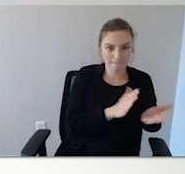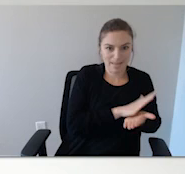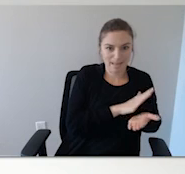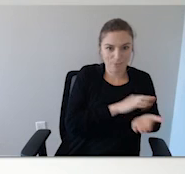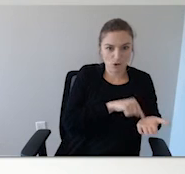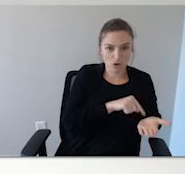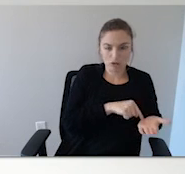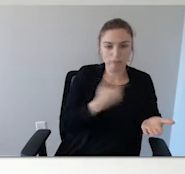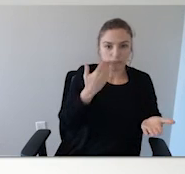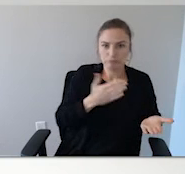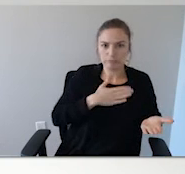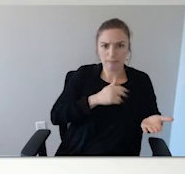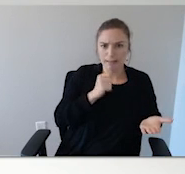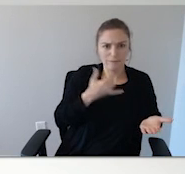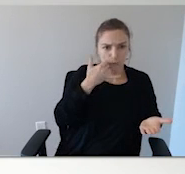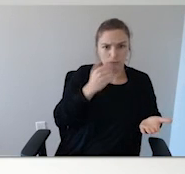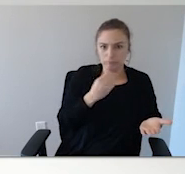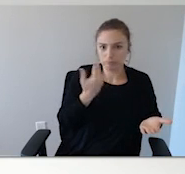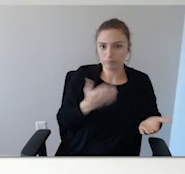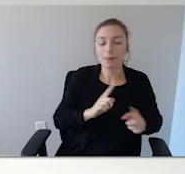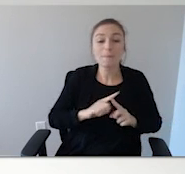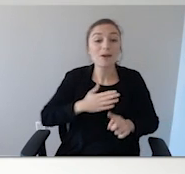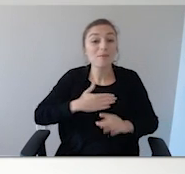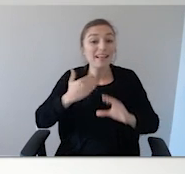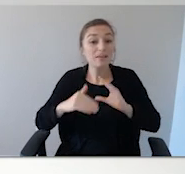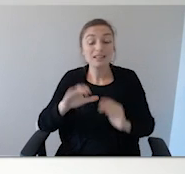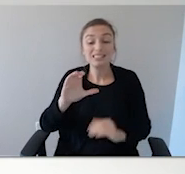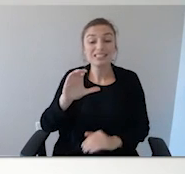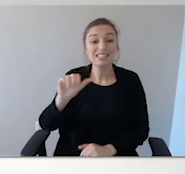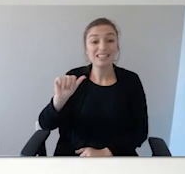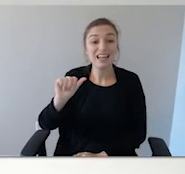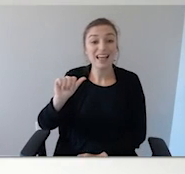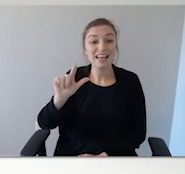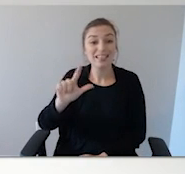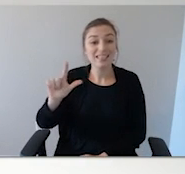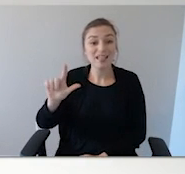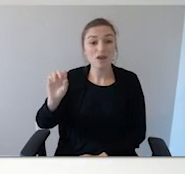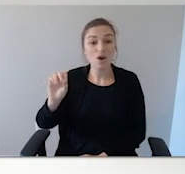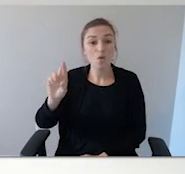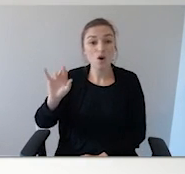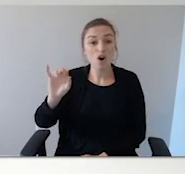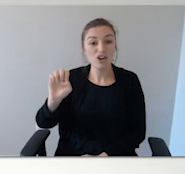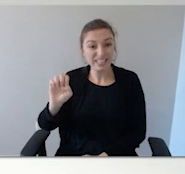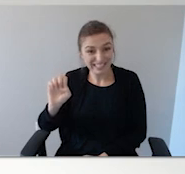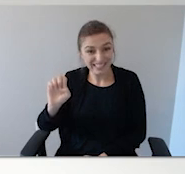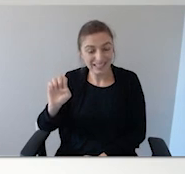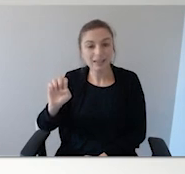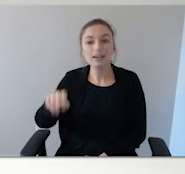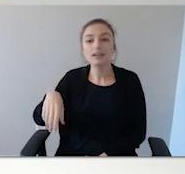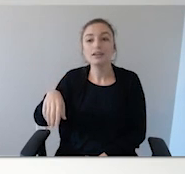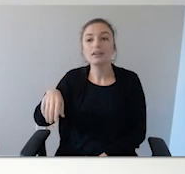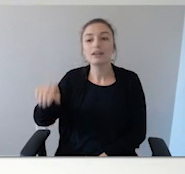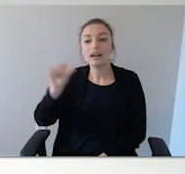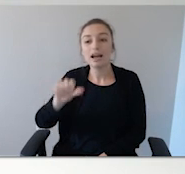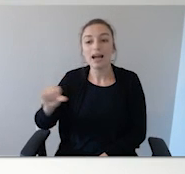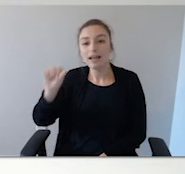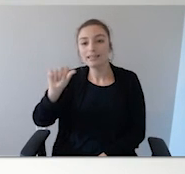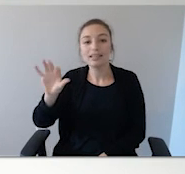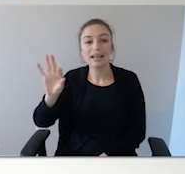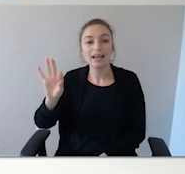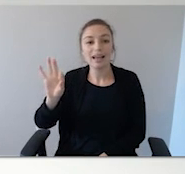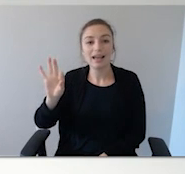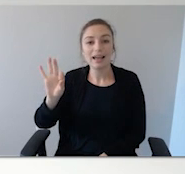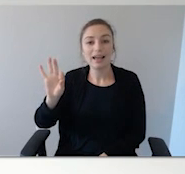don't know where they got that one. But my email is C-A-L-L-O-R-E at F-A-U dot E-D-U. And that is correct in the book.